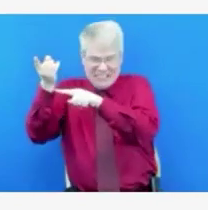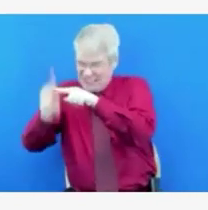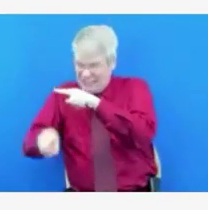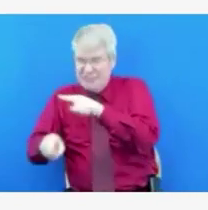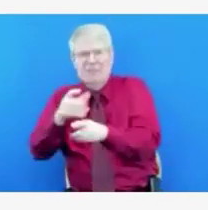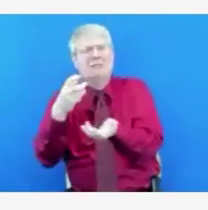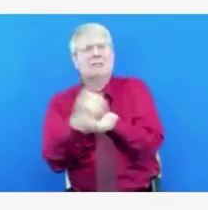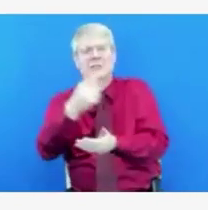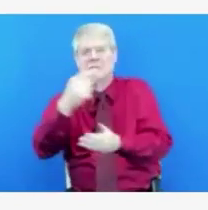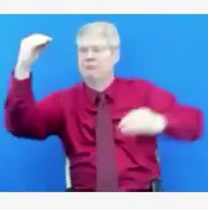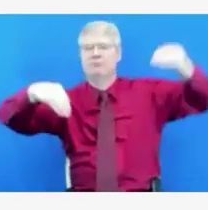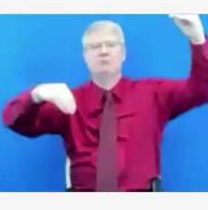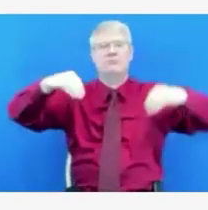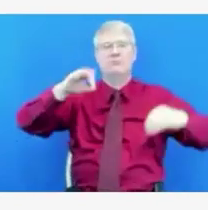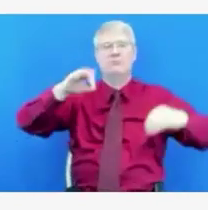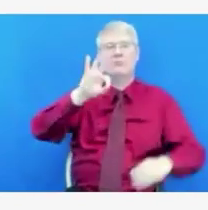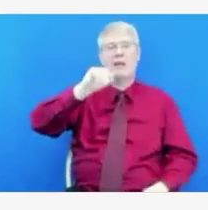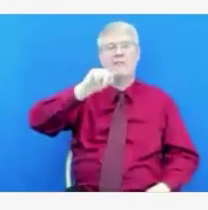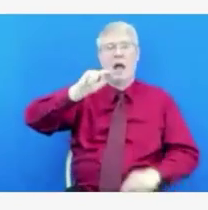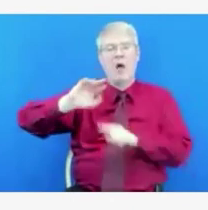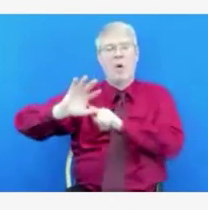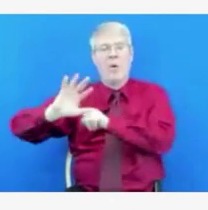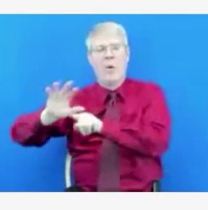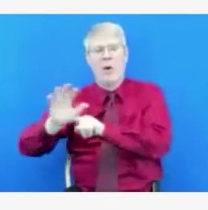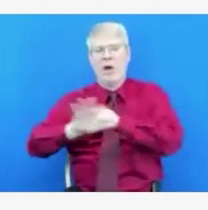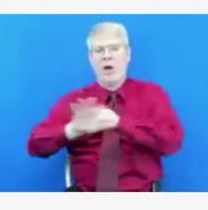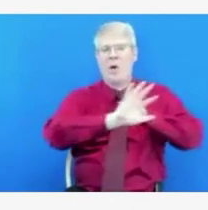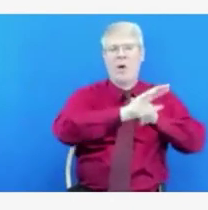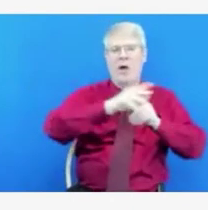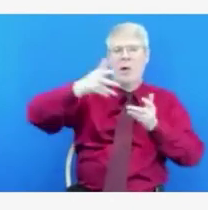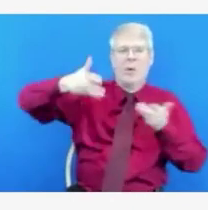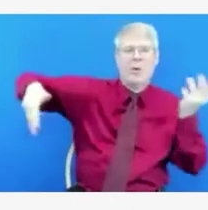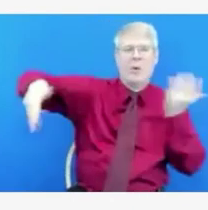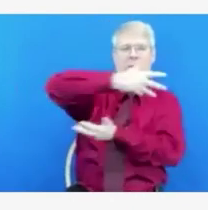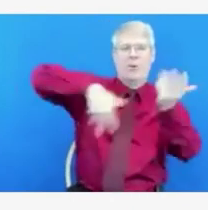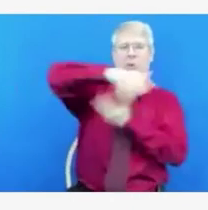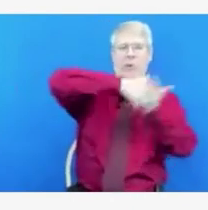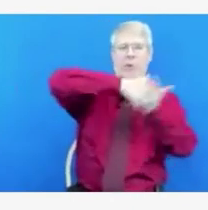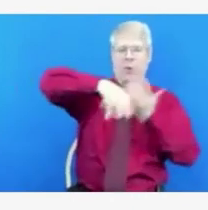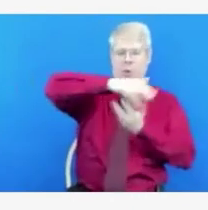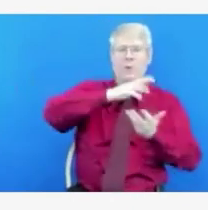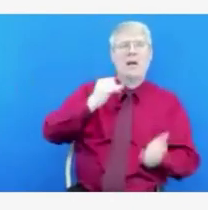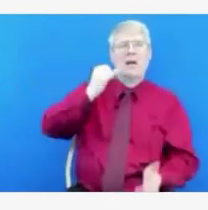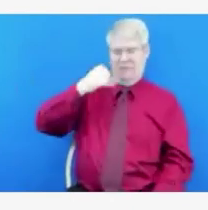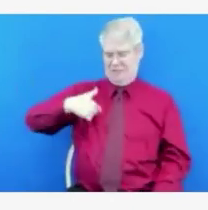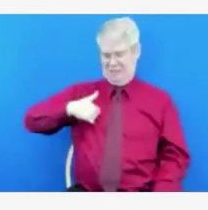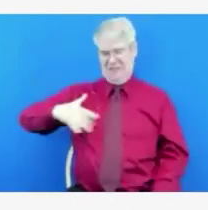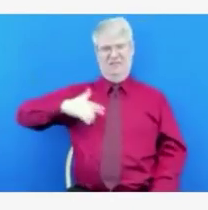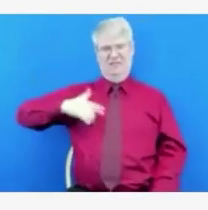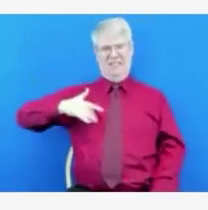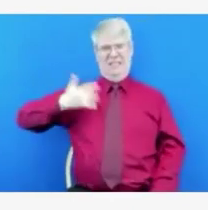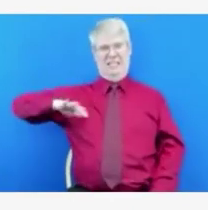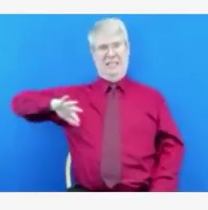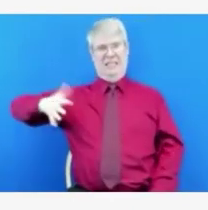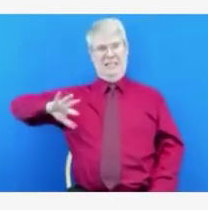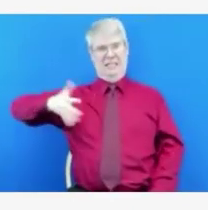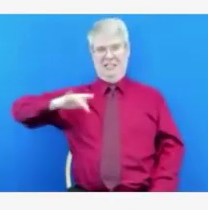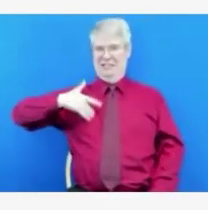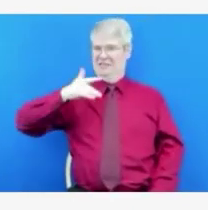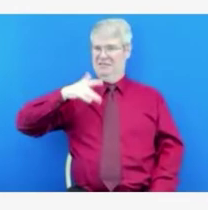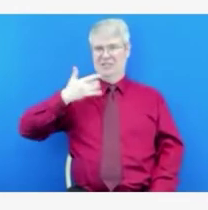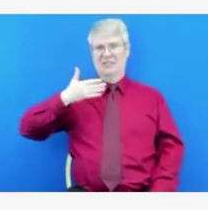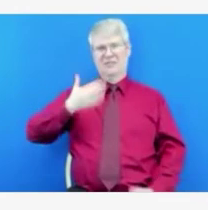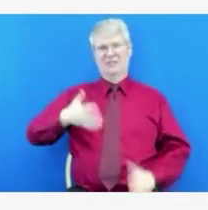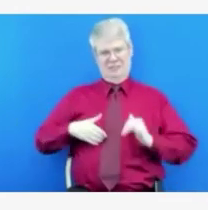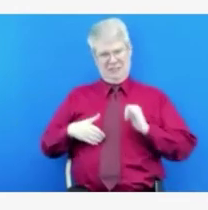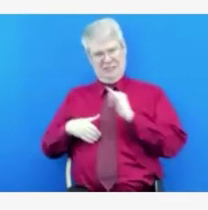home. Halloween's in just a few weeks and trick-or-treating is fun, especially if everyone can stay safe. We encourage trick-or